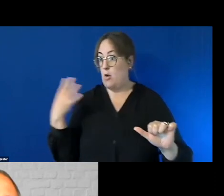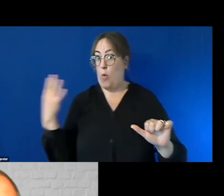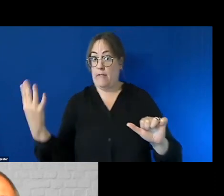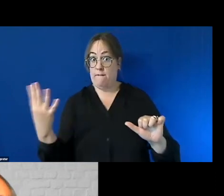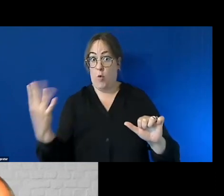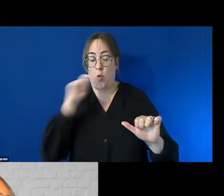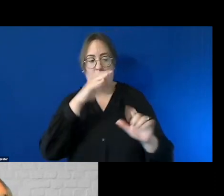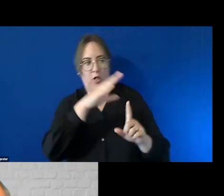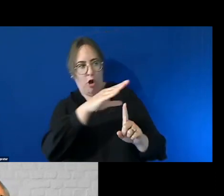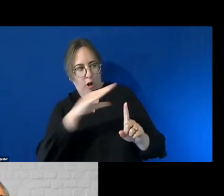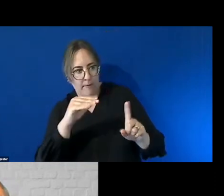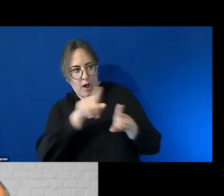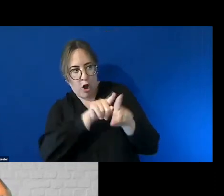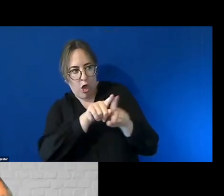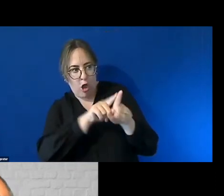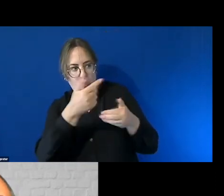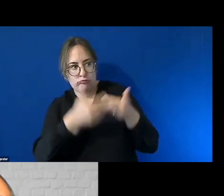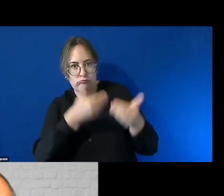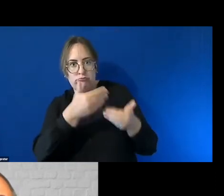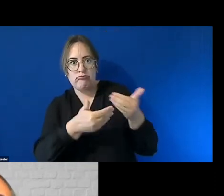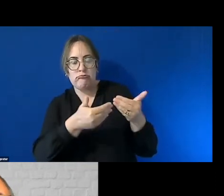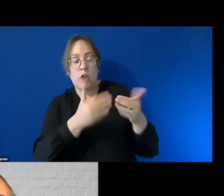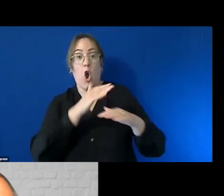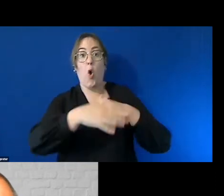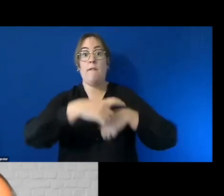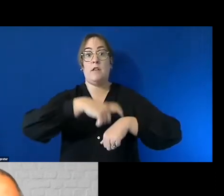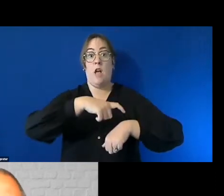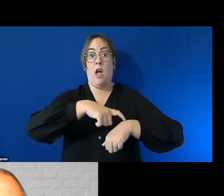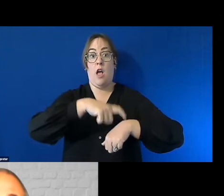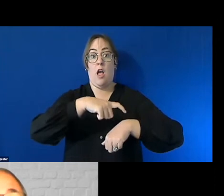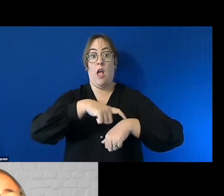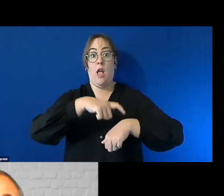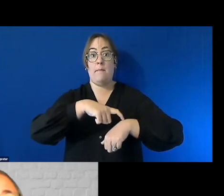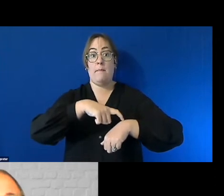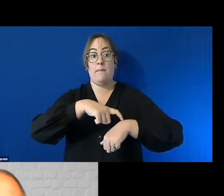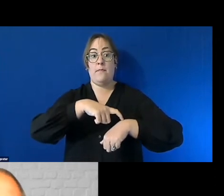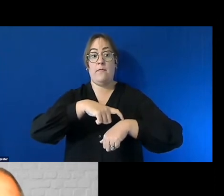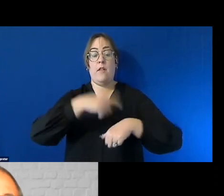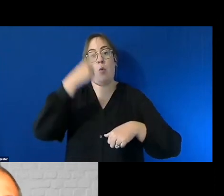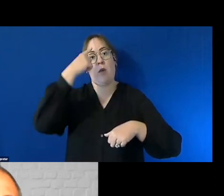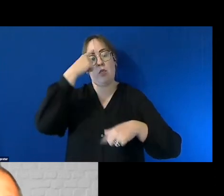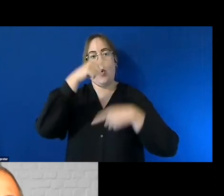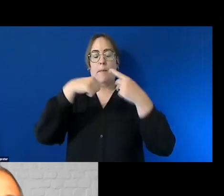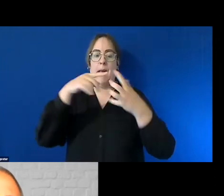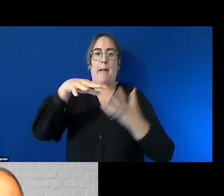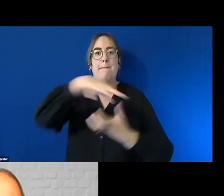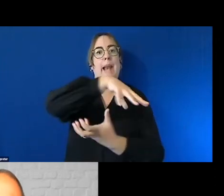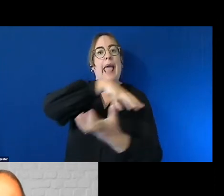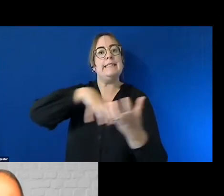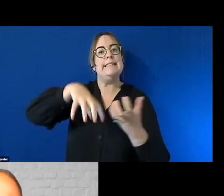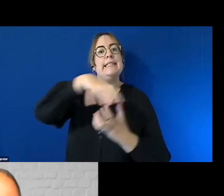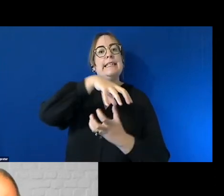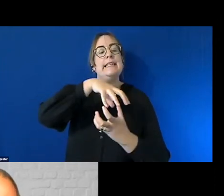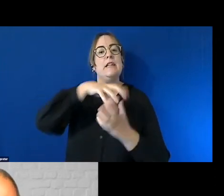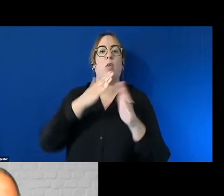and and then and as time went on then we'd actually then we thought about blending the workforce but the